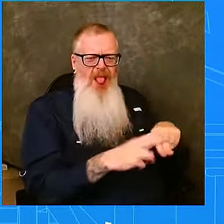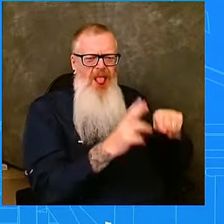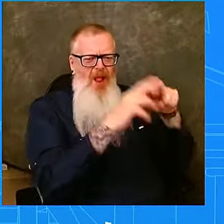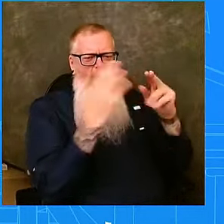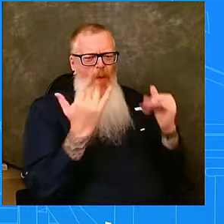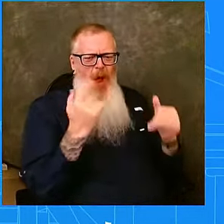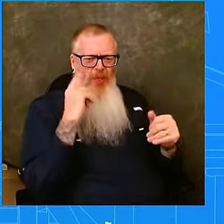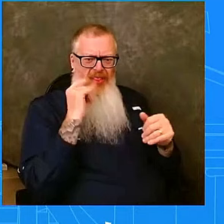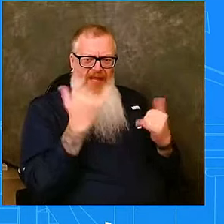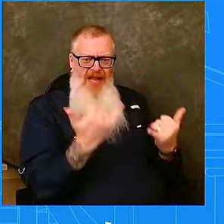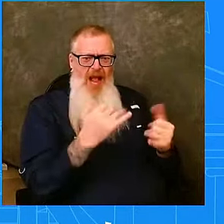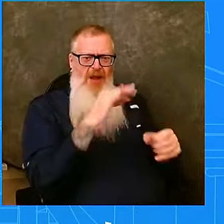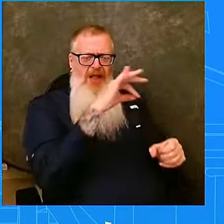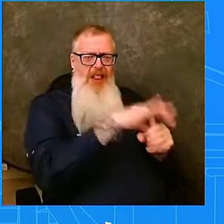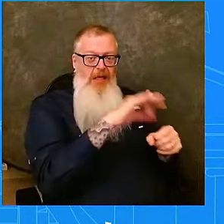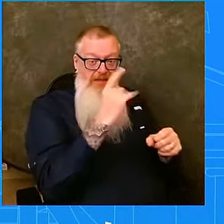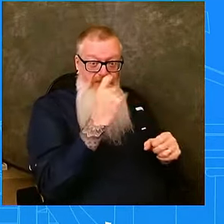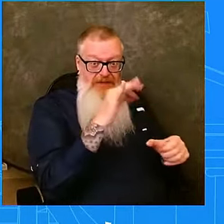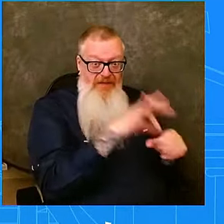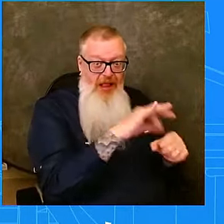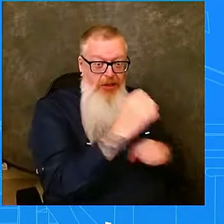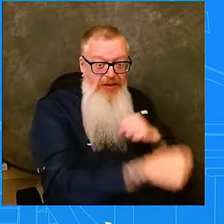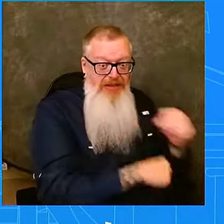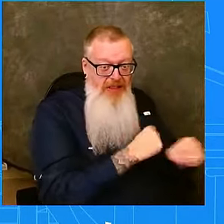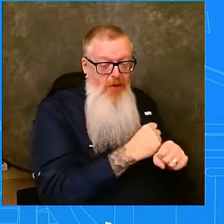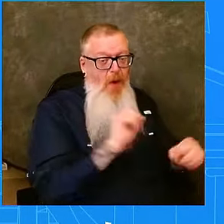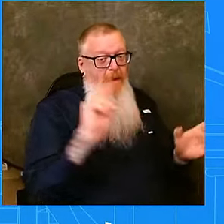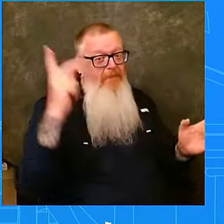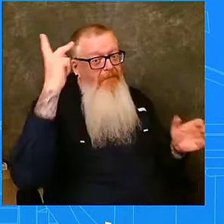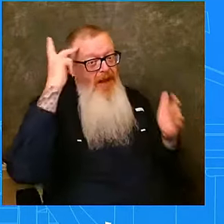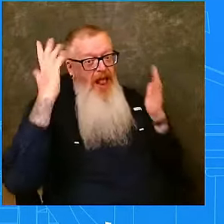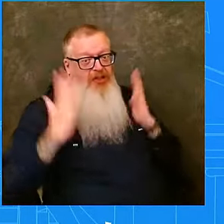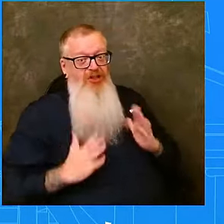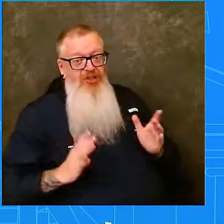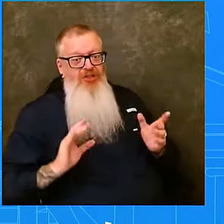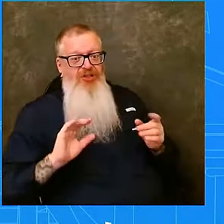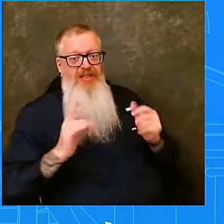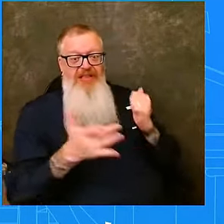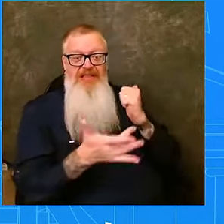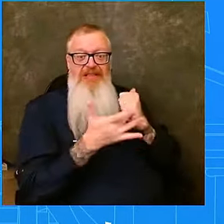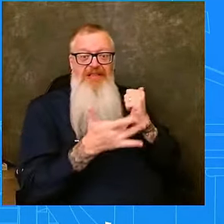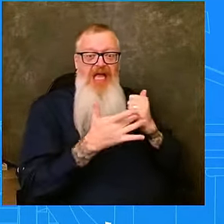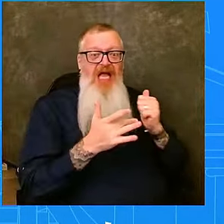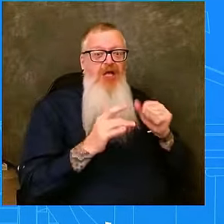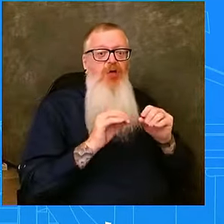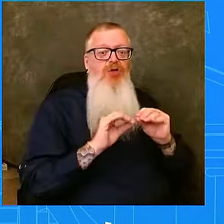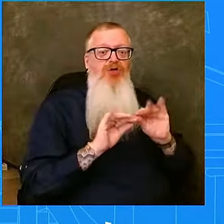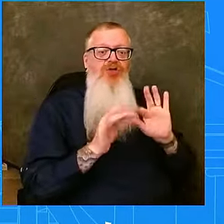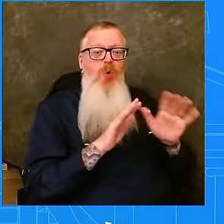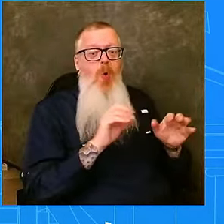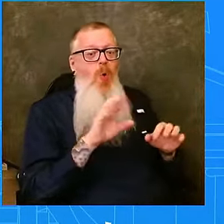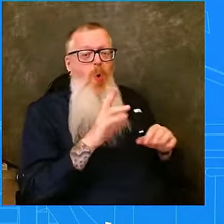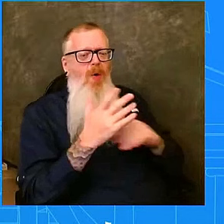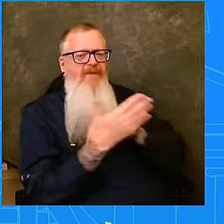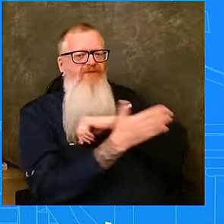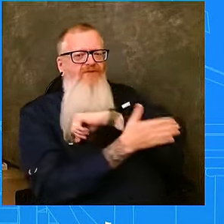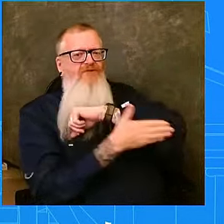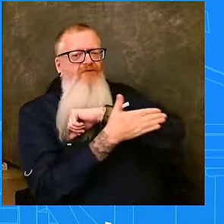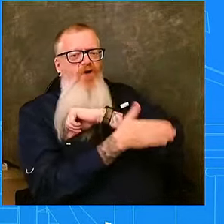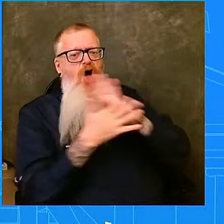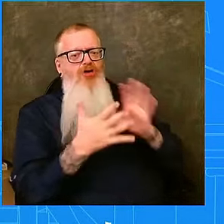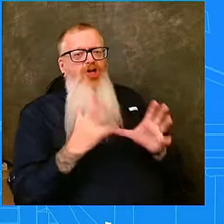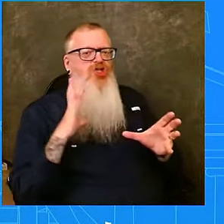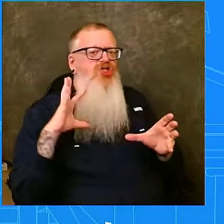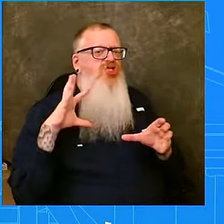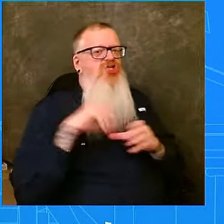of tech platforms? Or is it because of potentially a foreign actor? Yeah. I mean, I have definitely seen misinformation